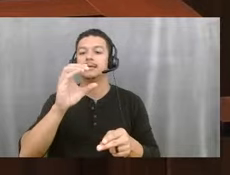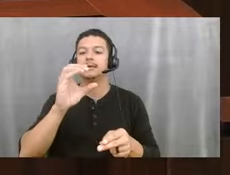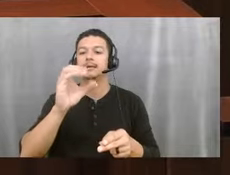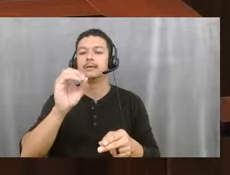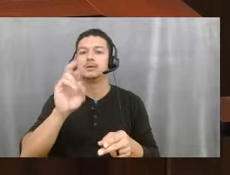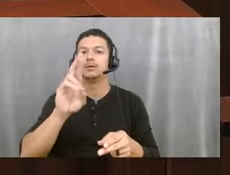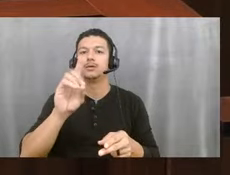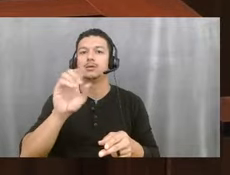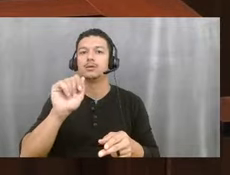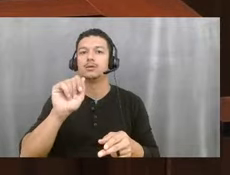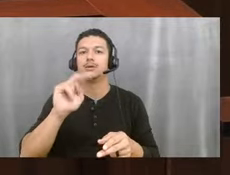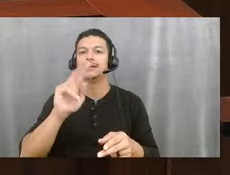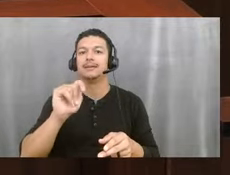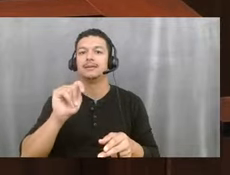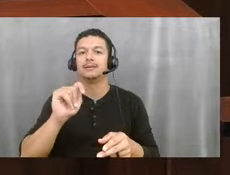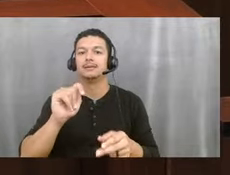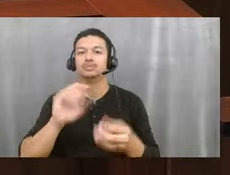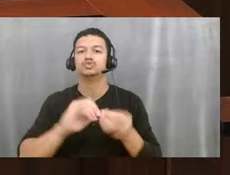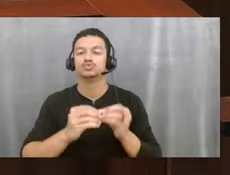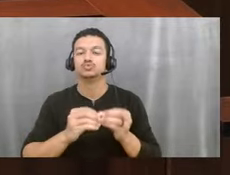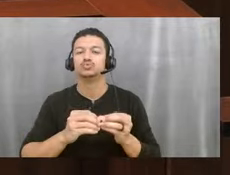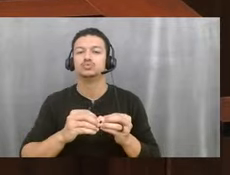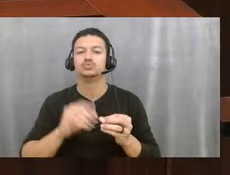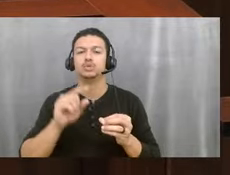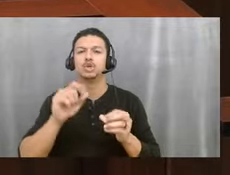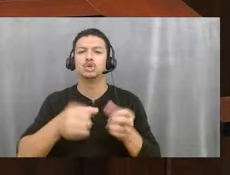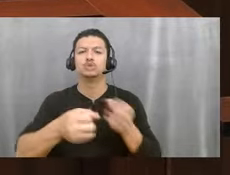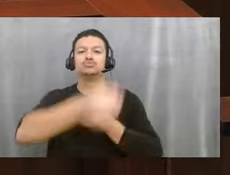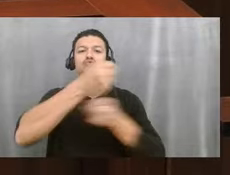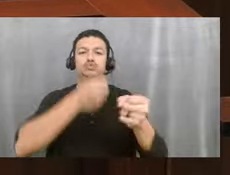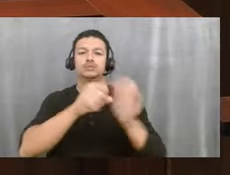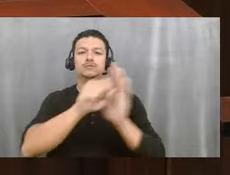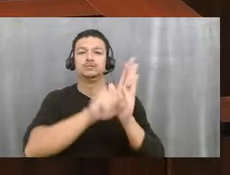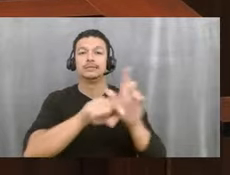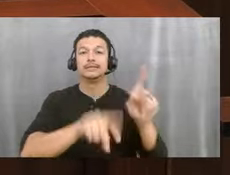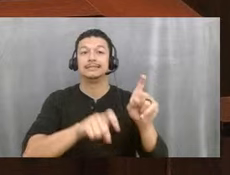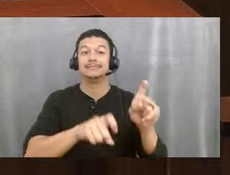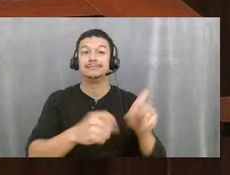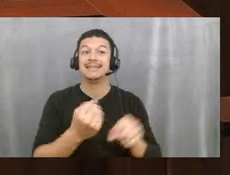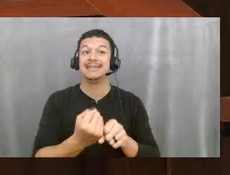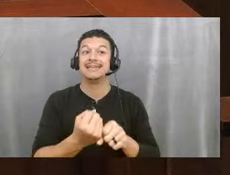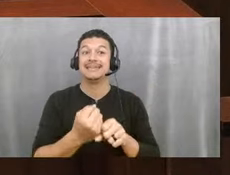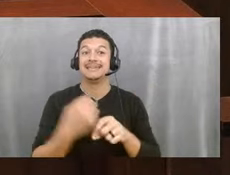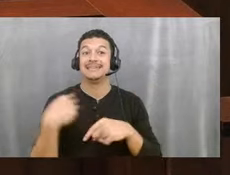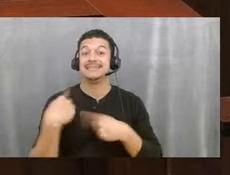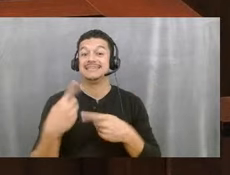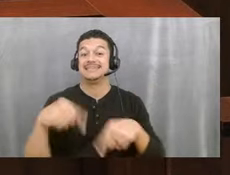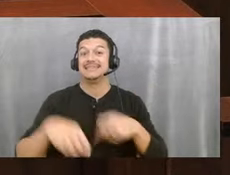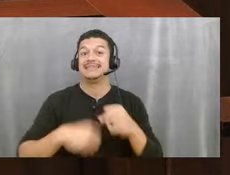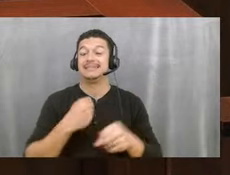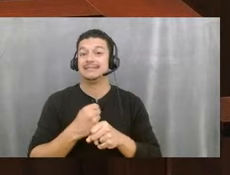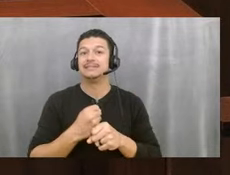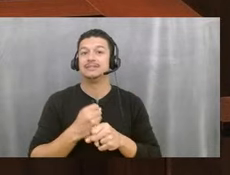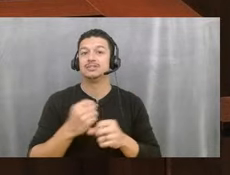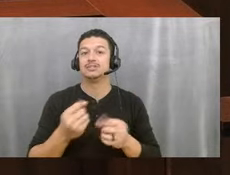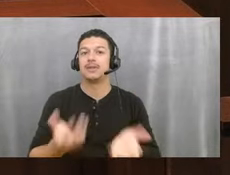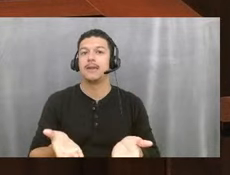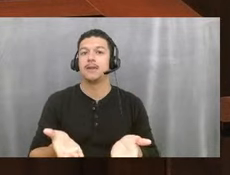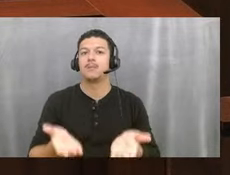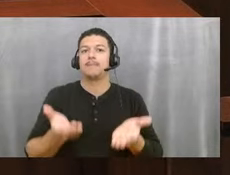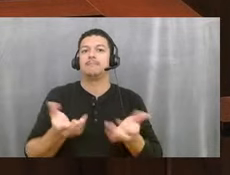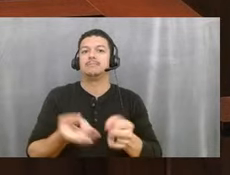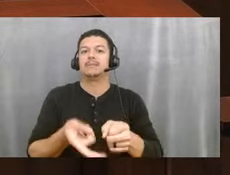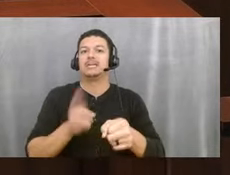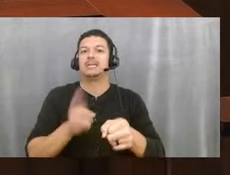test. This past year, they raised the rates for what a concordance score is, what is considered a